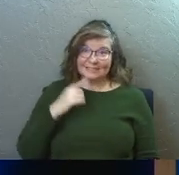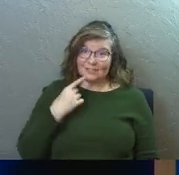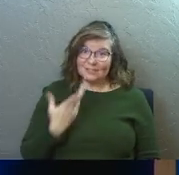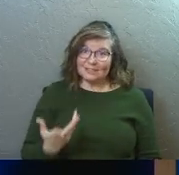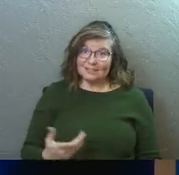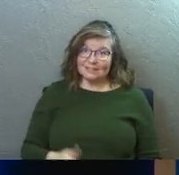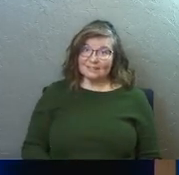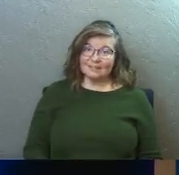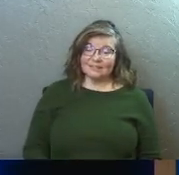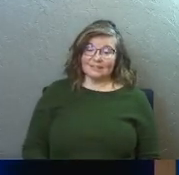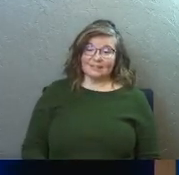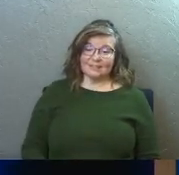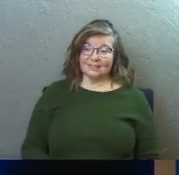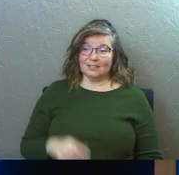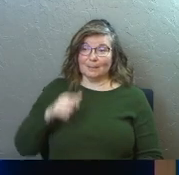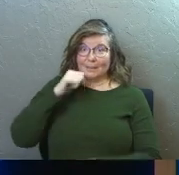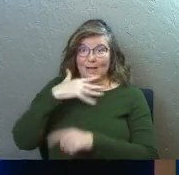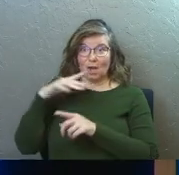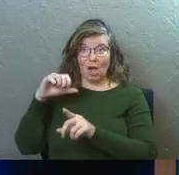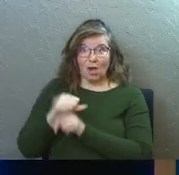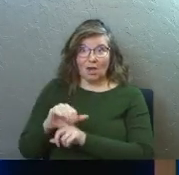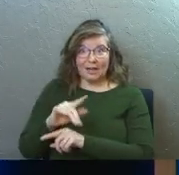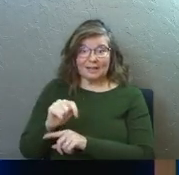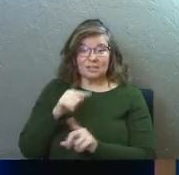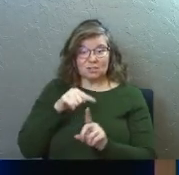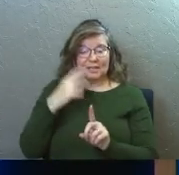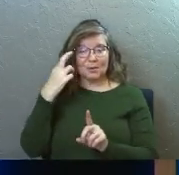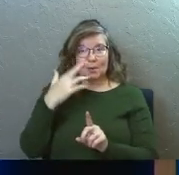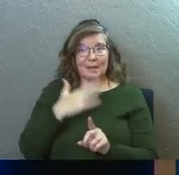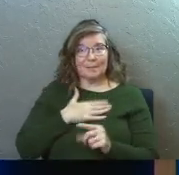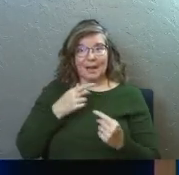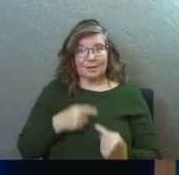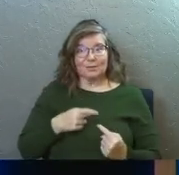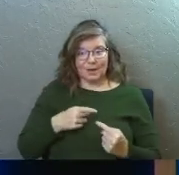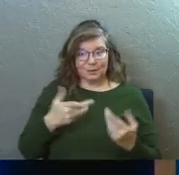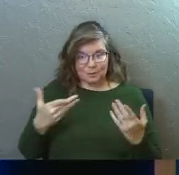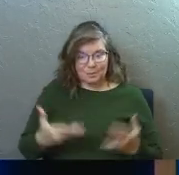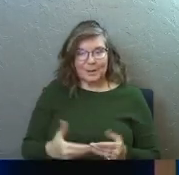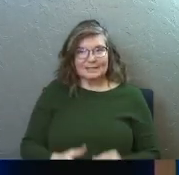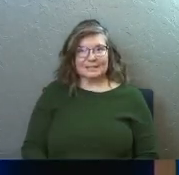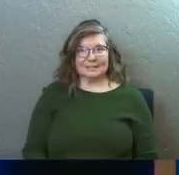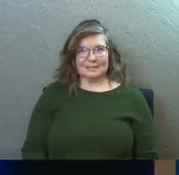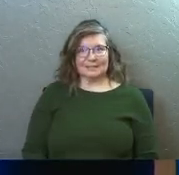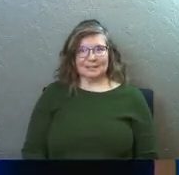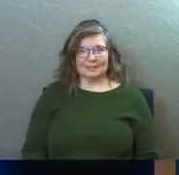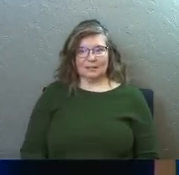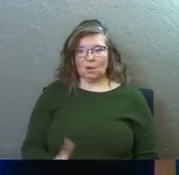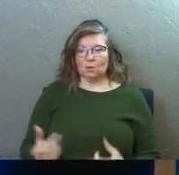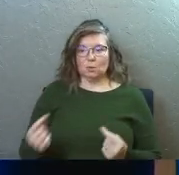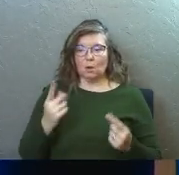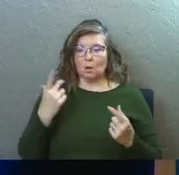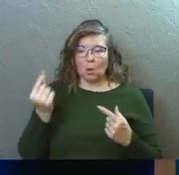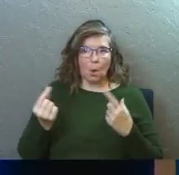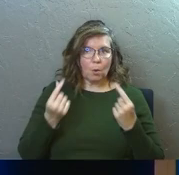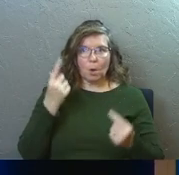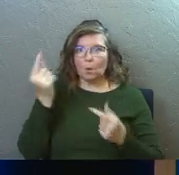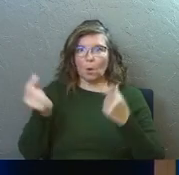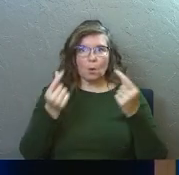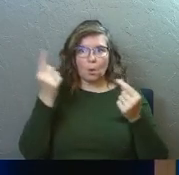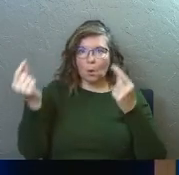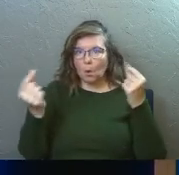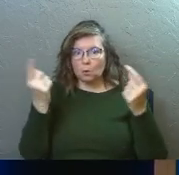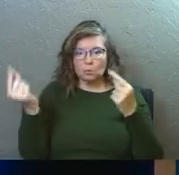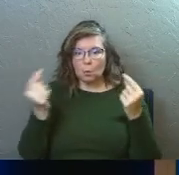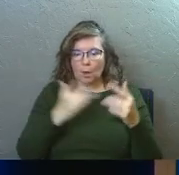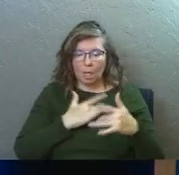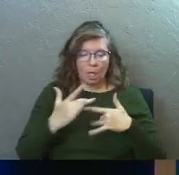Seriously, though, she caught it. You know what I'm saying? She realized my struggle to be present. All you're doing is saying, go, go, go. You're worried about what's next.